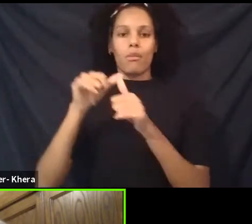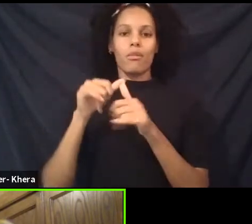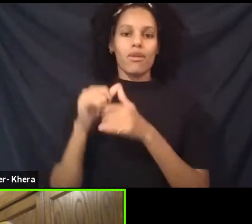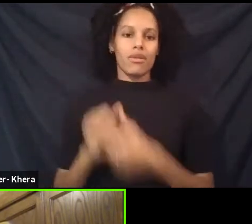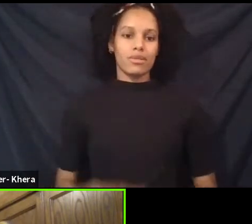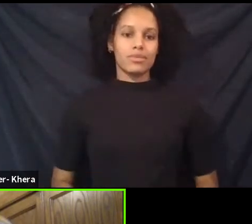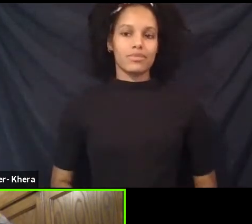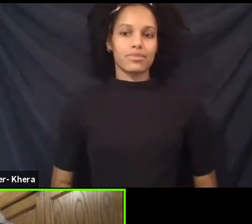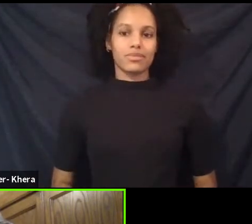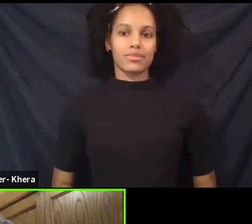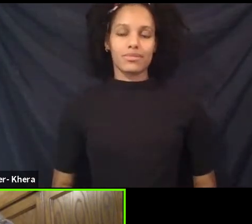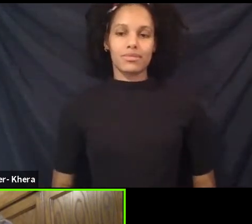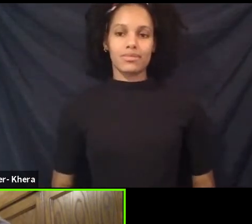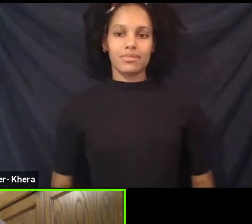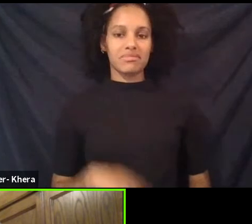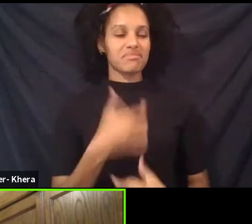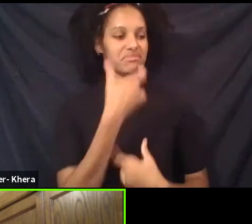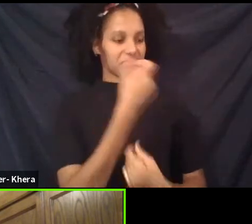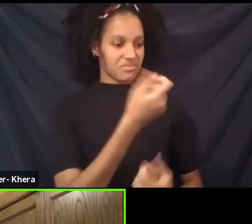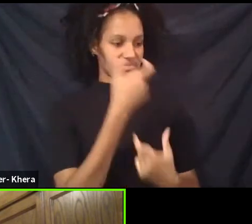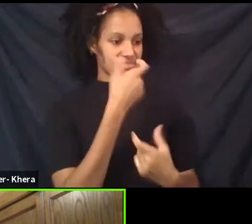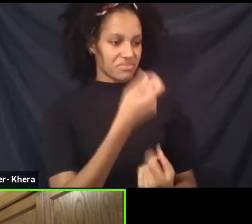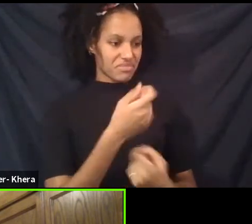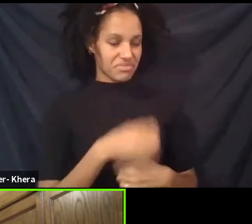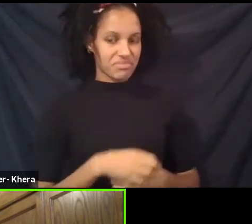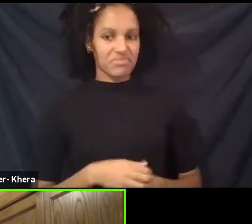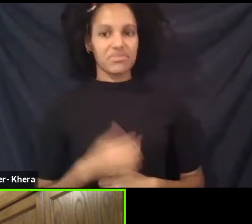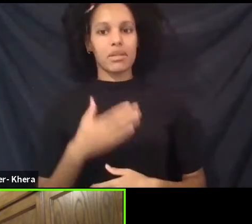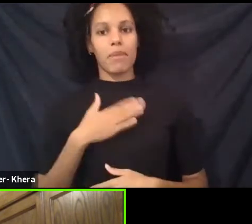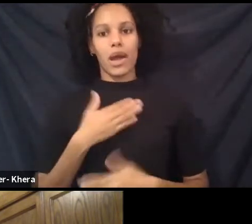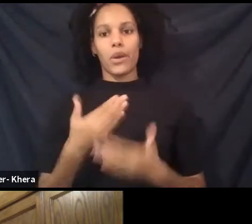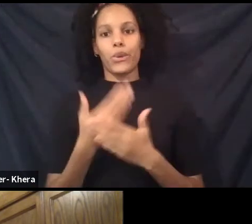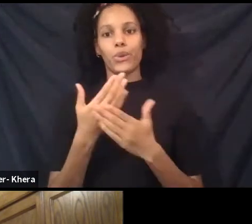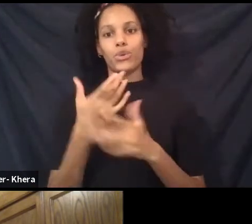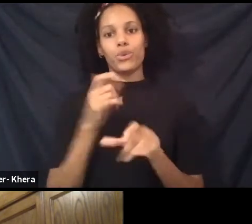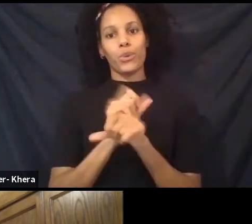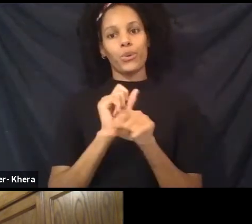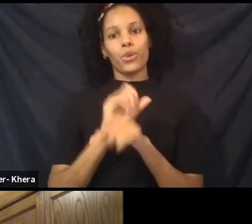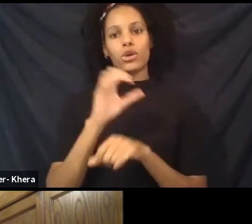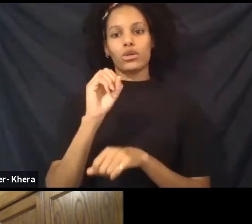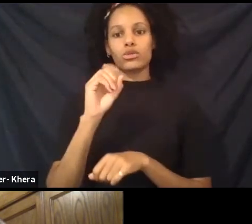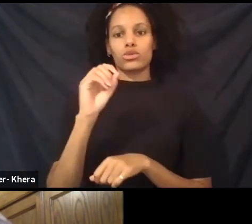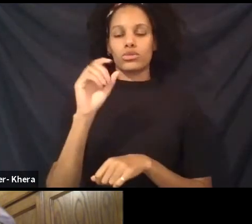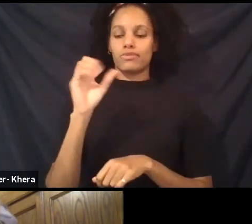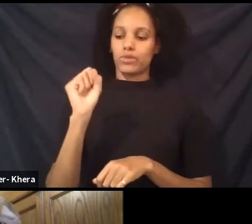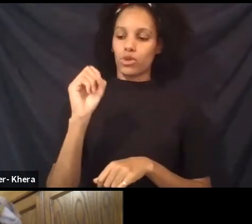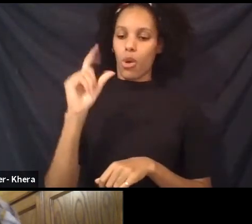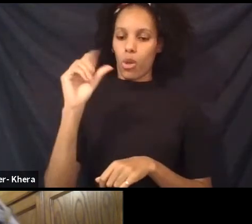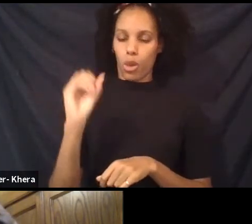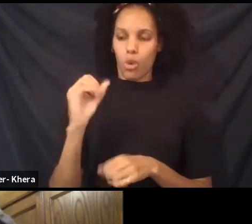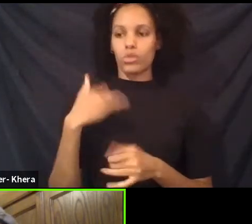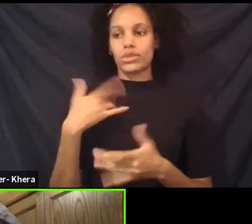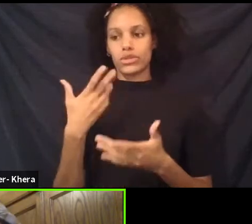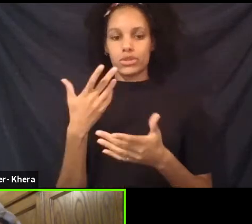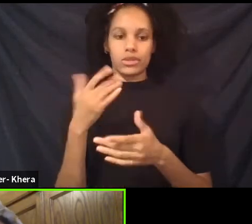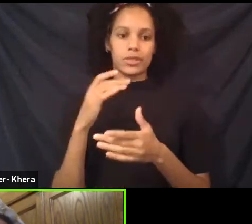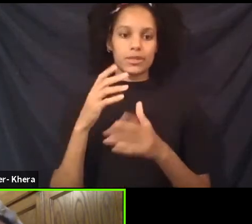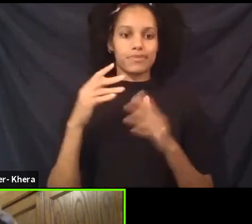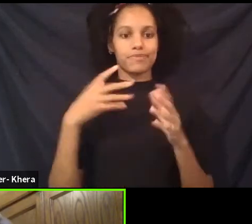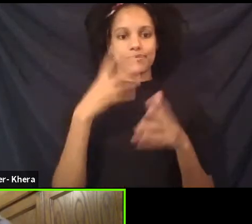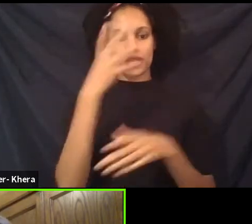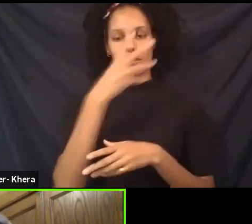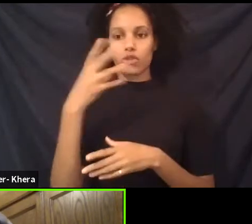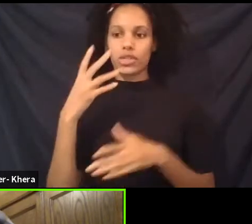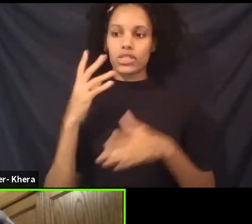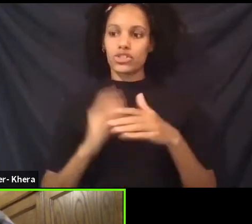Interesting. Cause I'm doing a, my new solo is on immigration, immigration stories and nomadic stories,